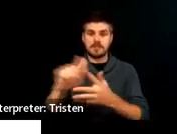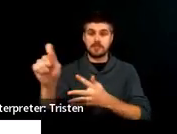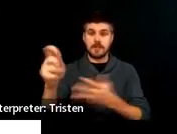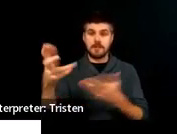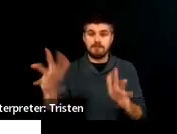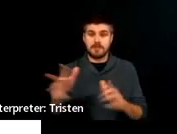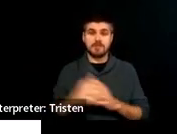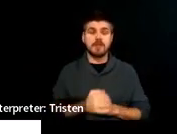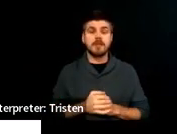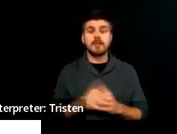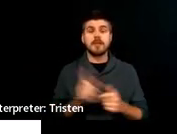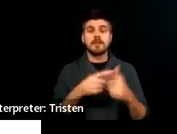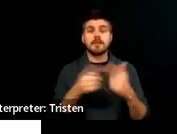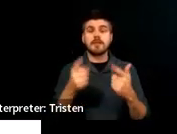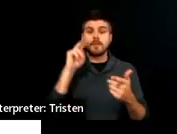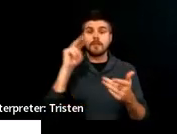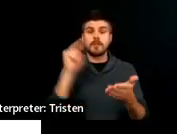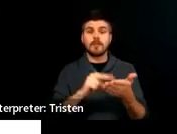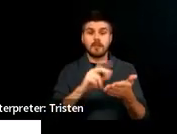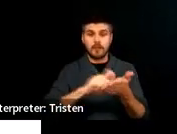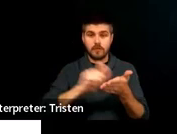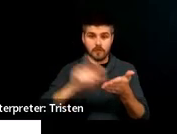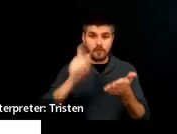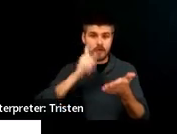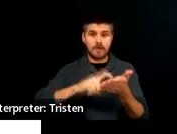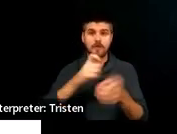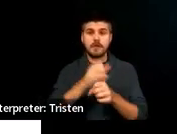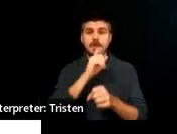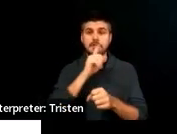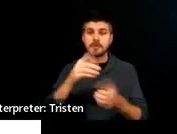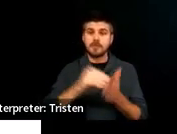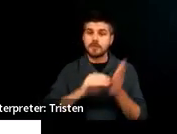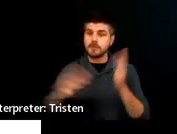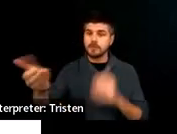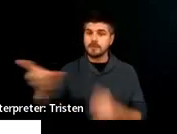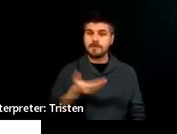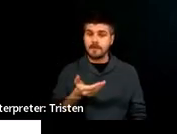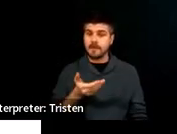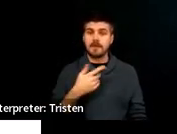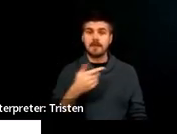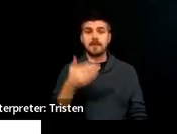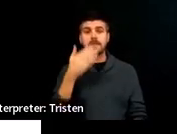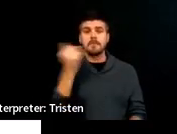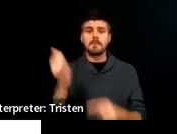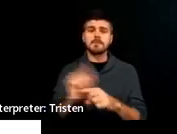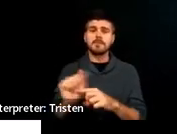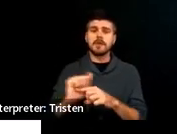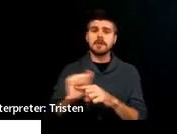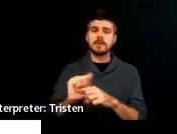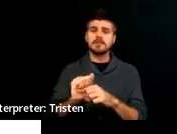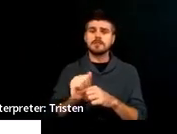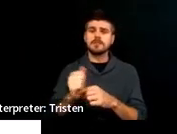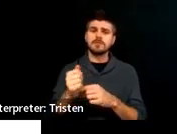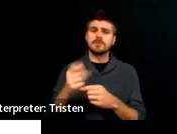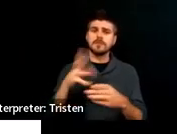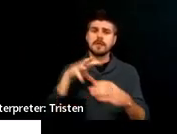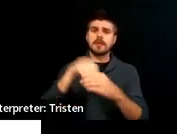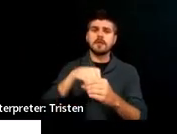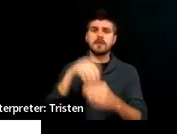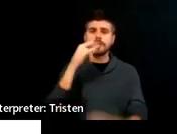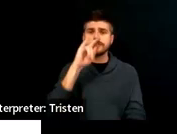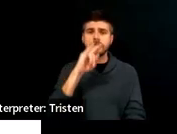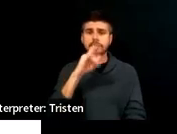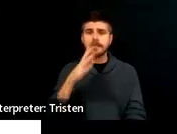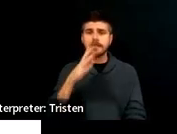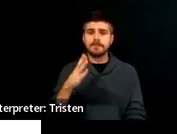notice to make sure that the child is invited to the meeting. Best practice would be to include the child in the salutation. Some districts